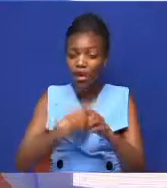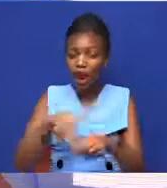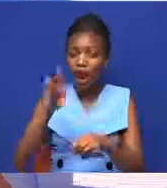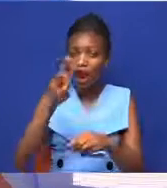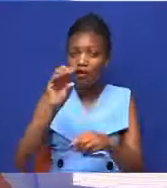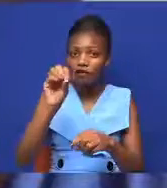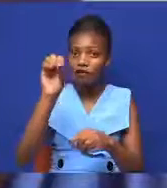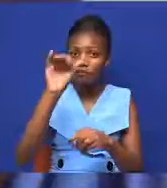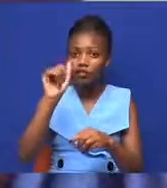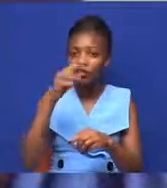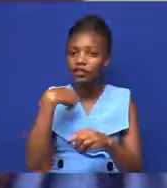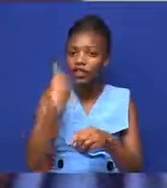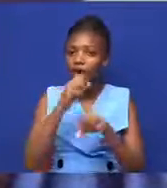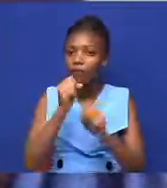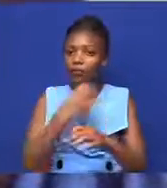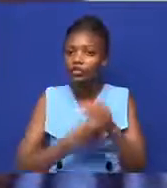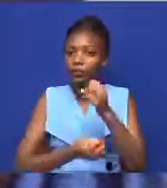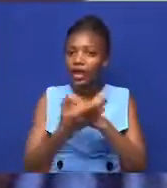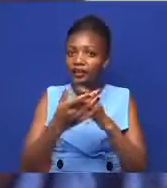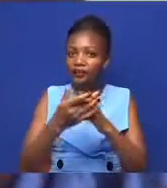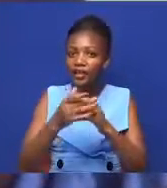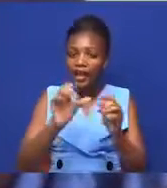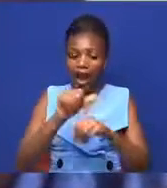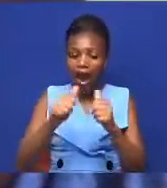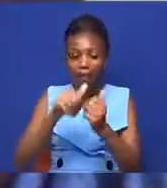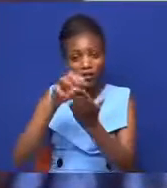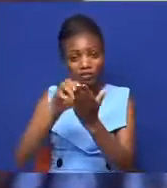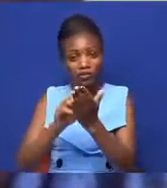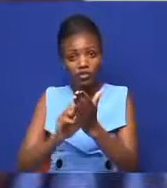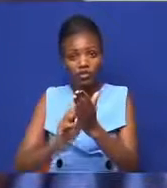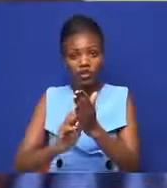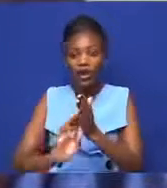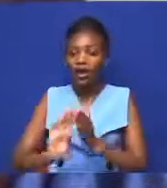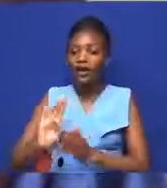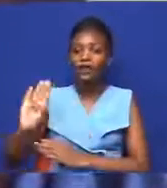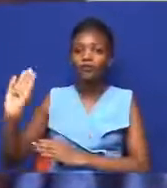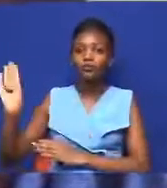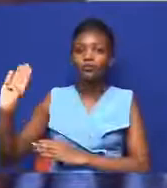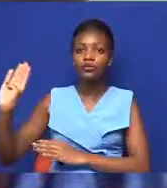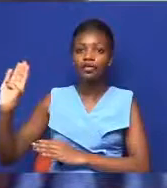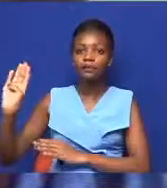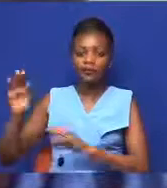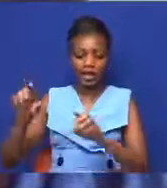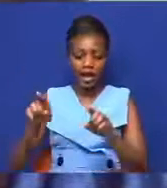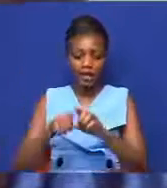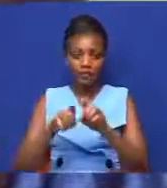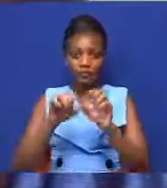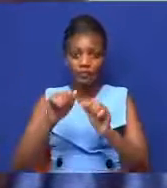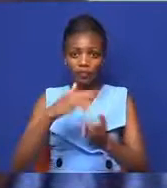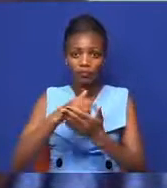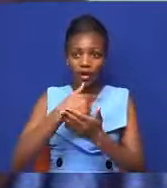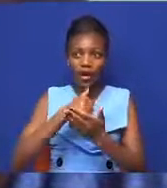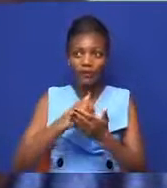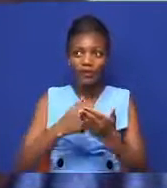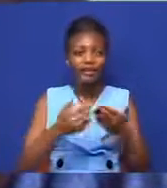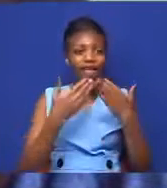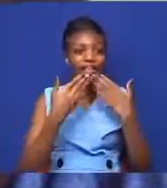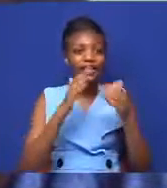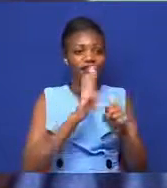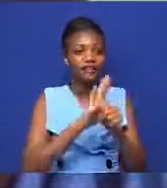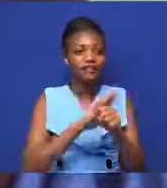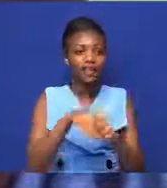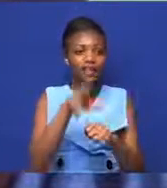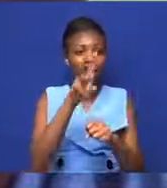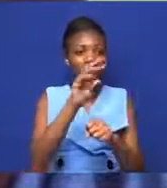Javier Imana, who is a Burundi-based freelance journalist who joins us by way of Skype from Burundi. Moses, thank you so much for making